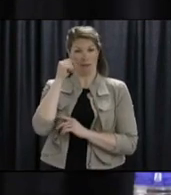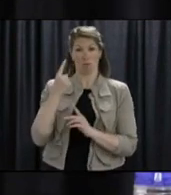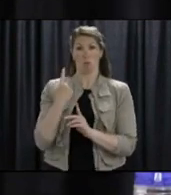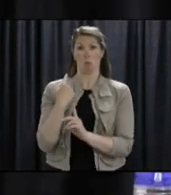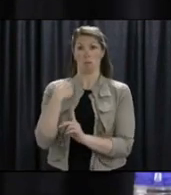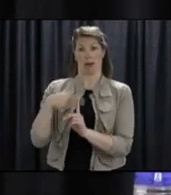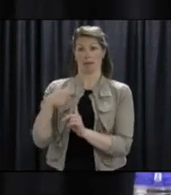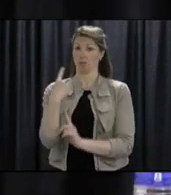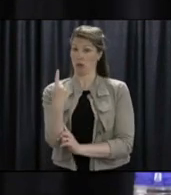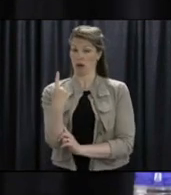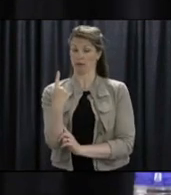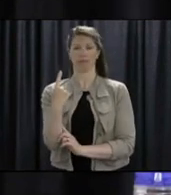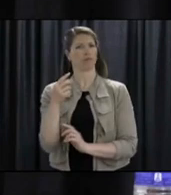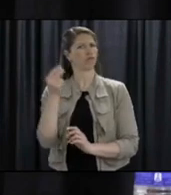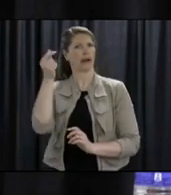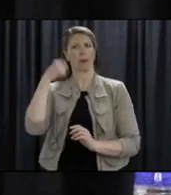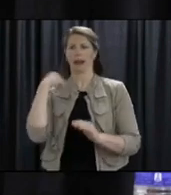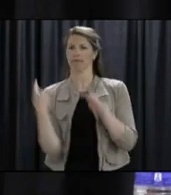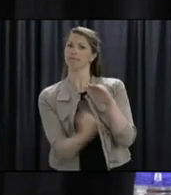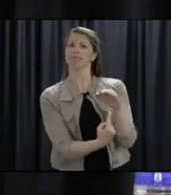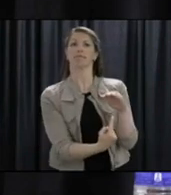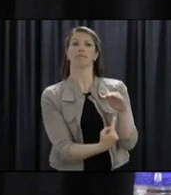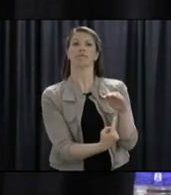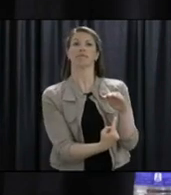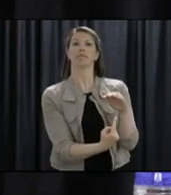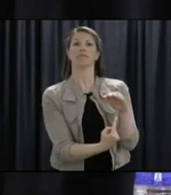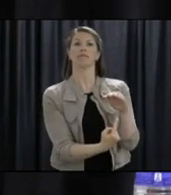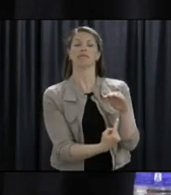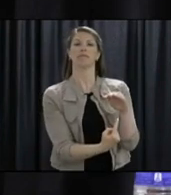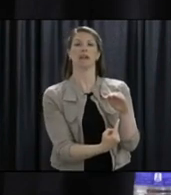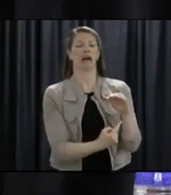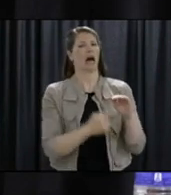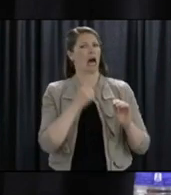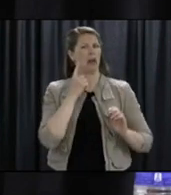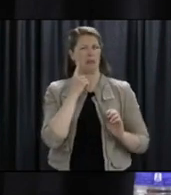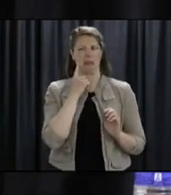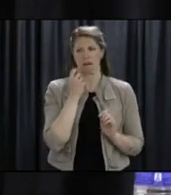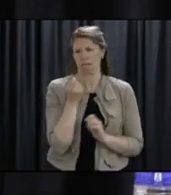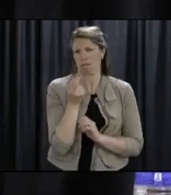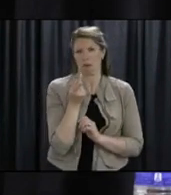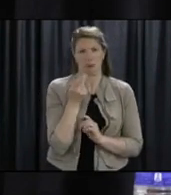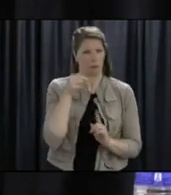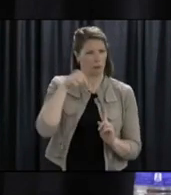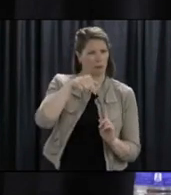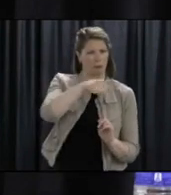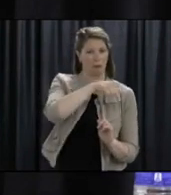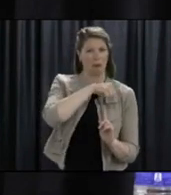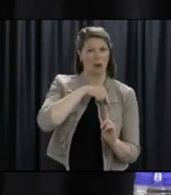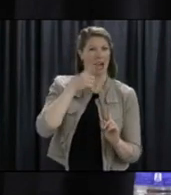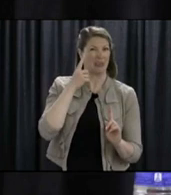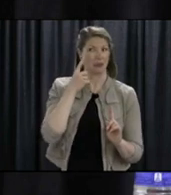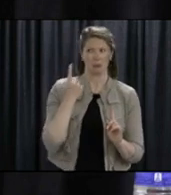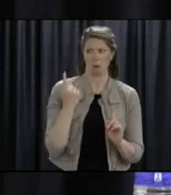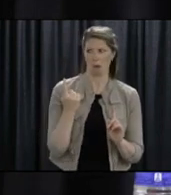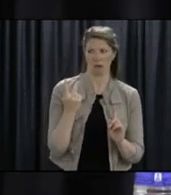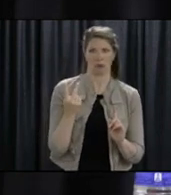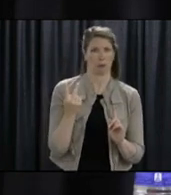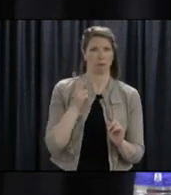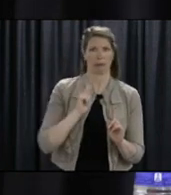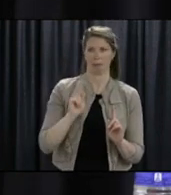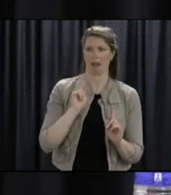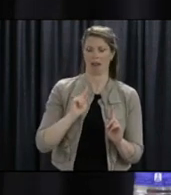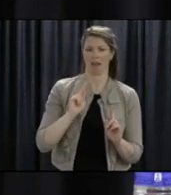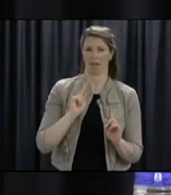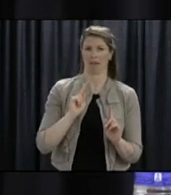returned. So they actually have very few contacts. I think it's in one or two at the most. And